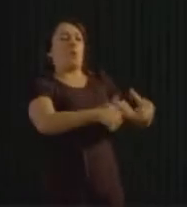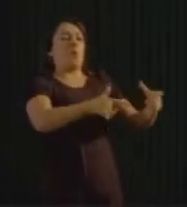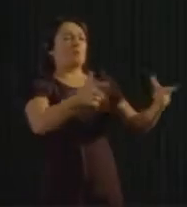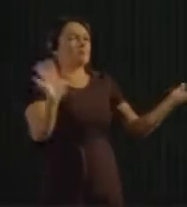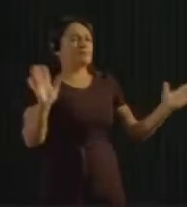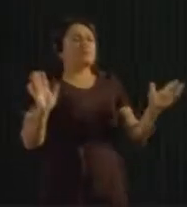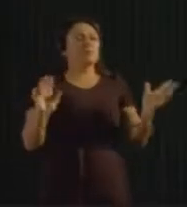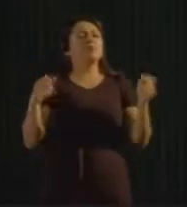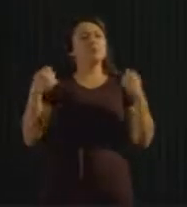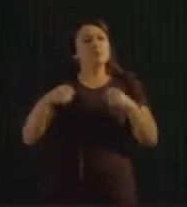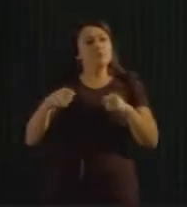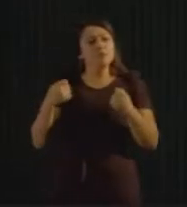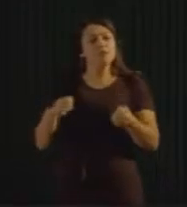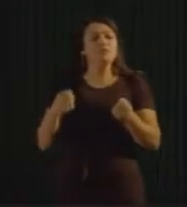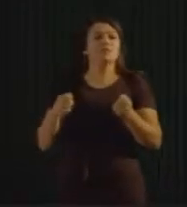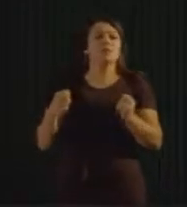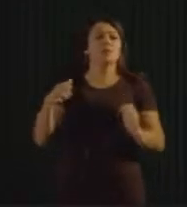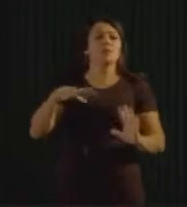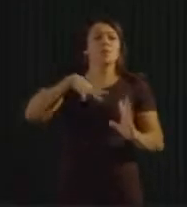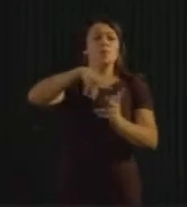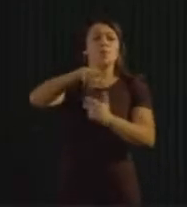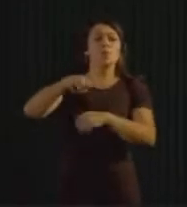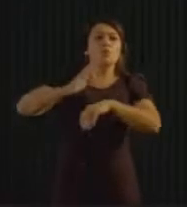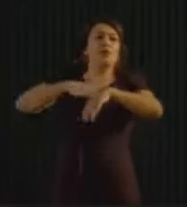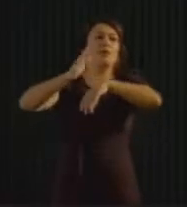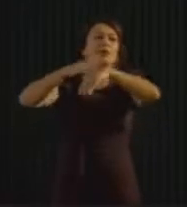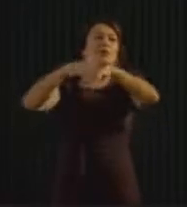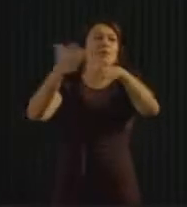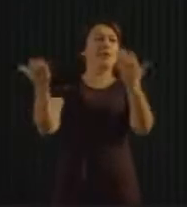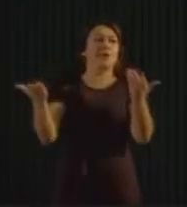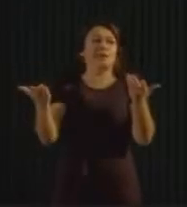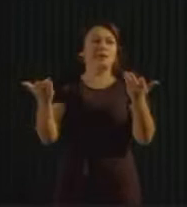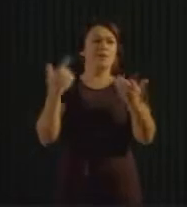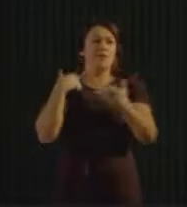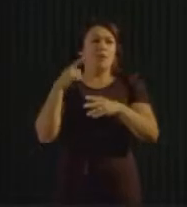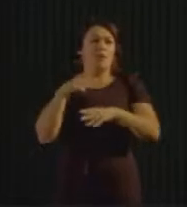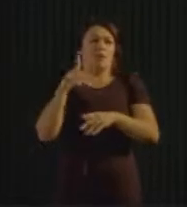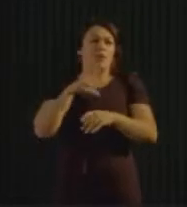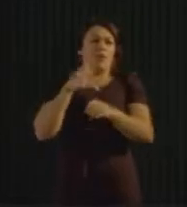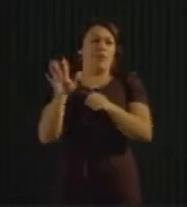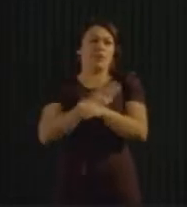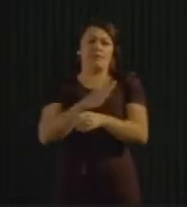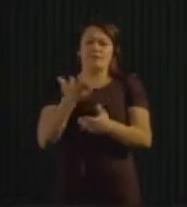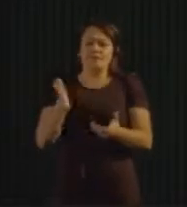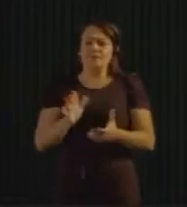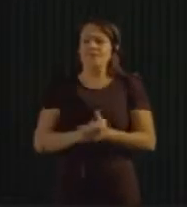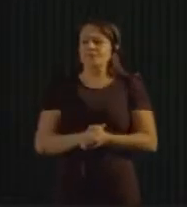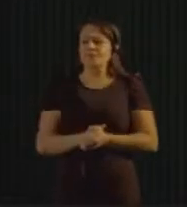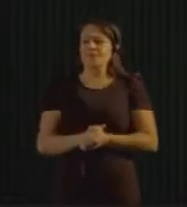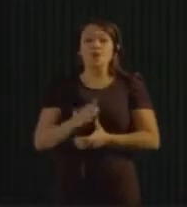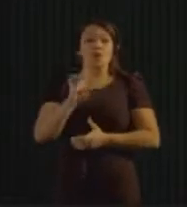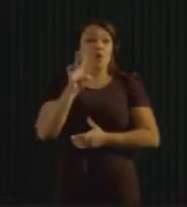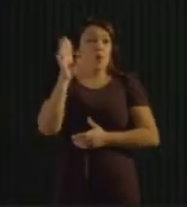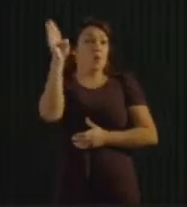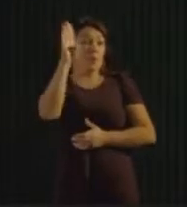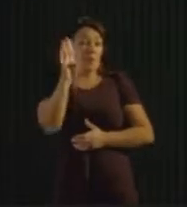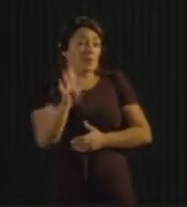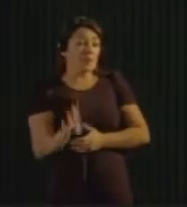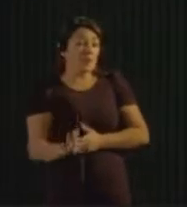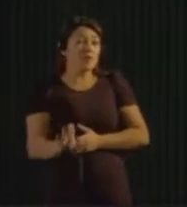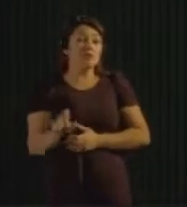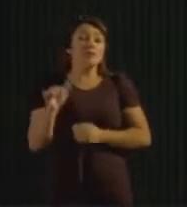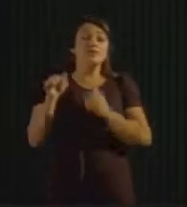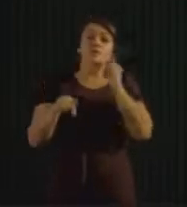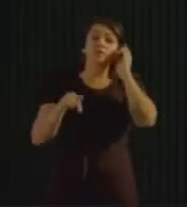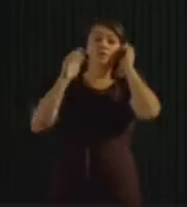or U.S. or whatever you see. And you see Brazil is already overconsuming. And that means that the more people we lift out of poverty,